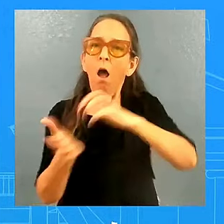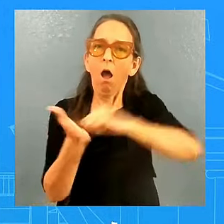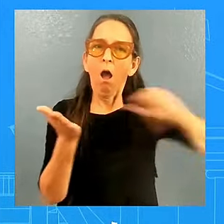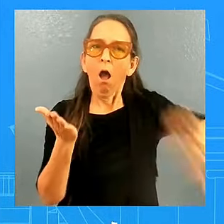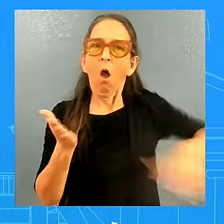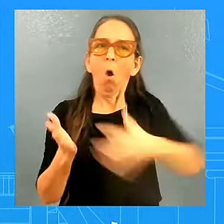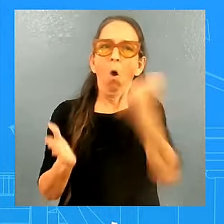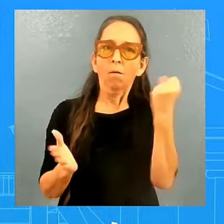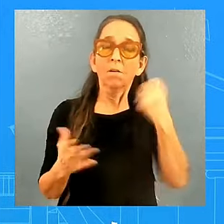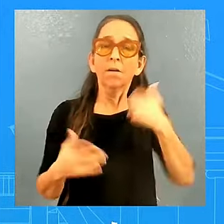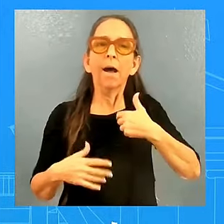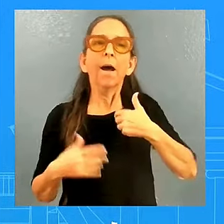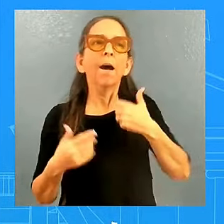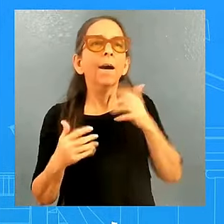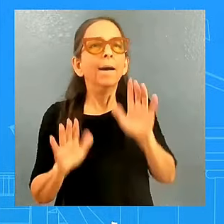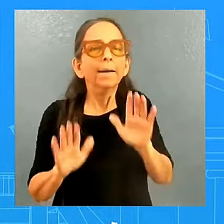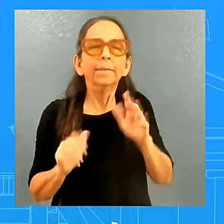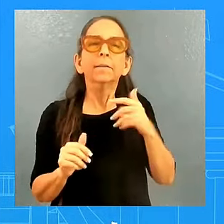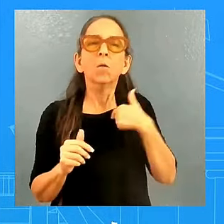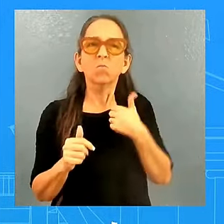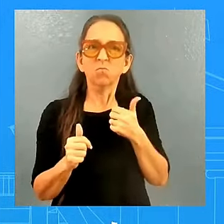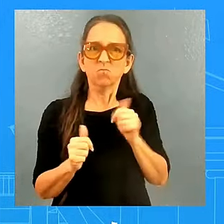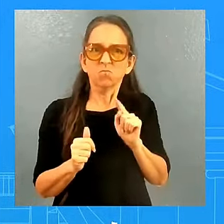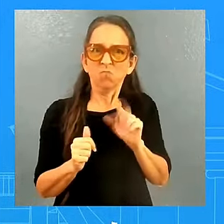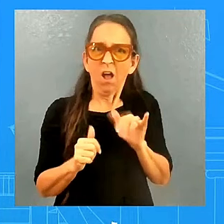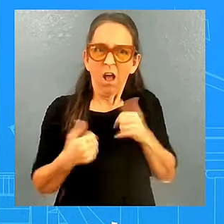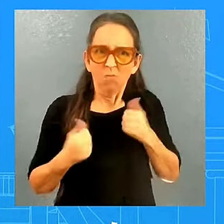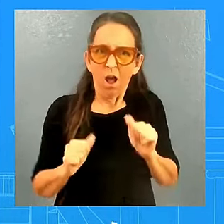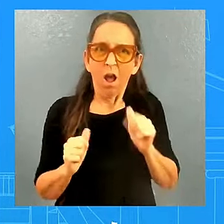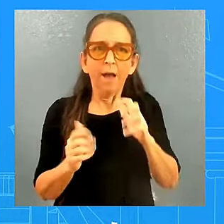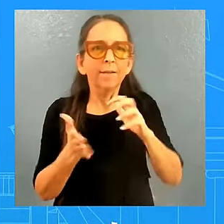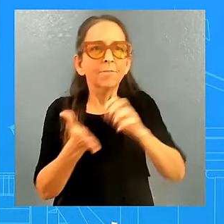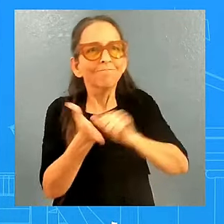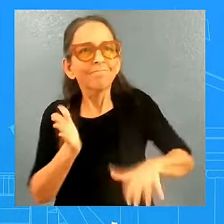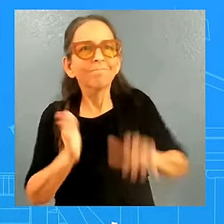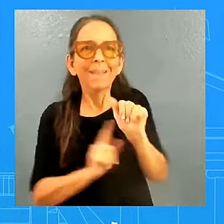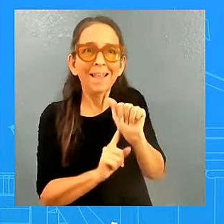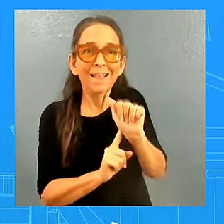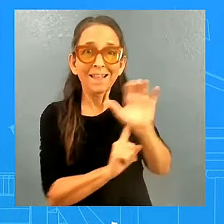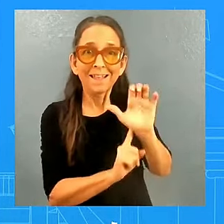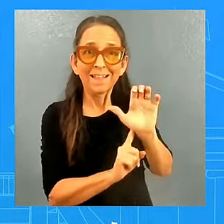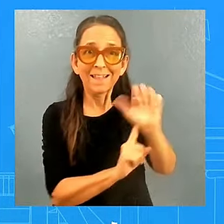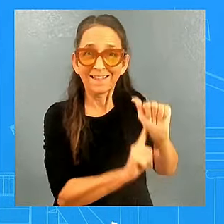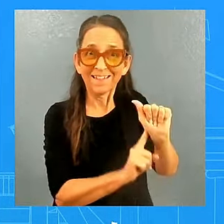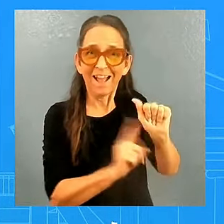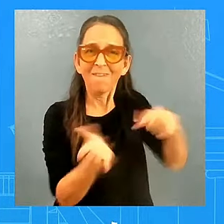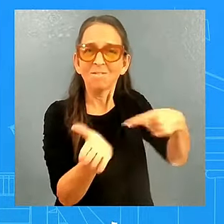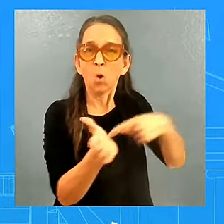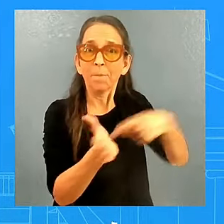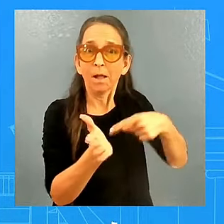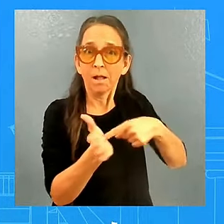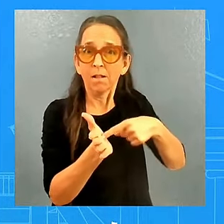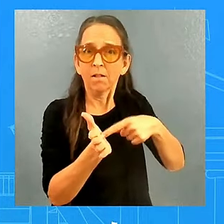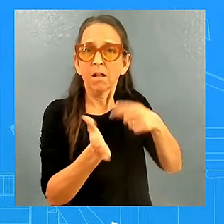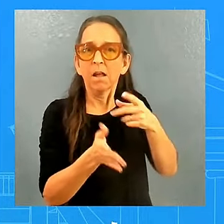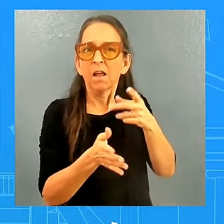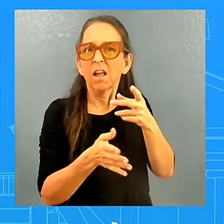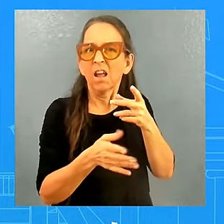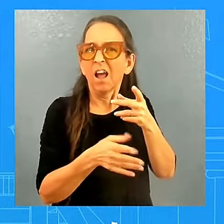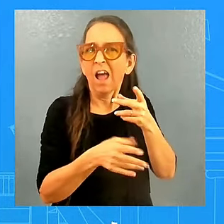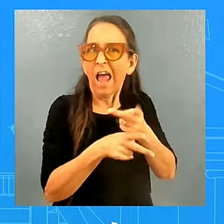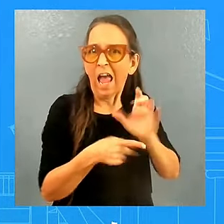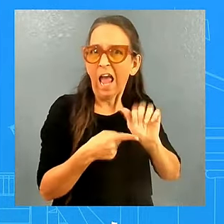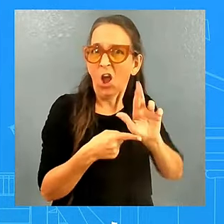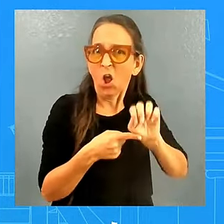ACA, the Affordable Care Act, which became popular and helped tens of millions of people get health